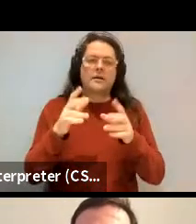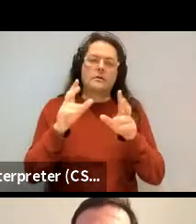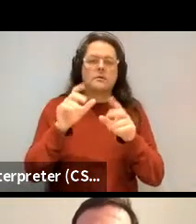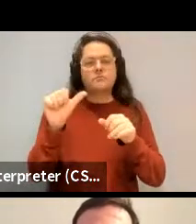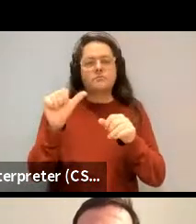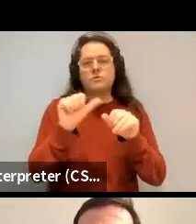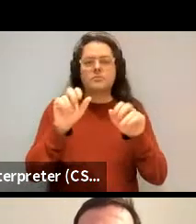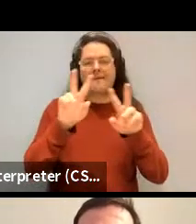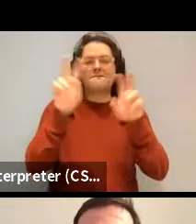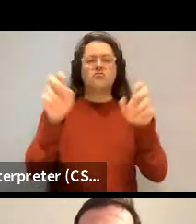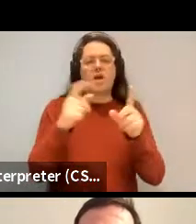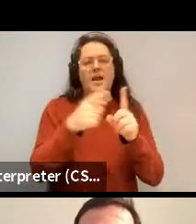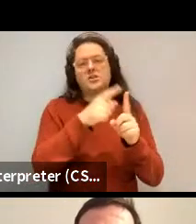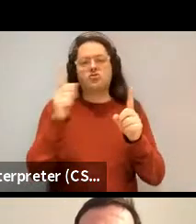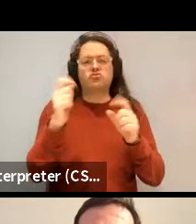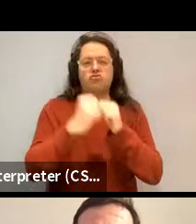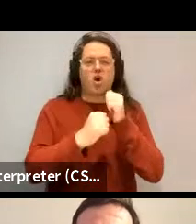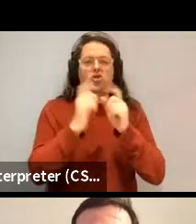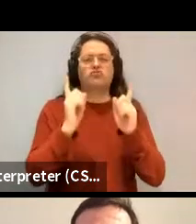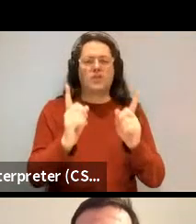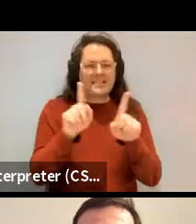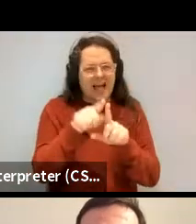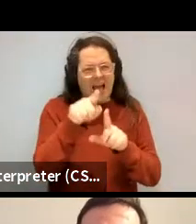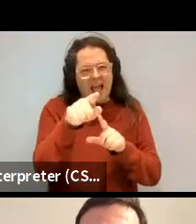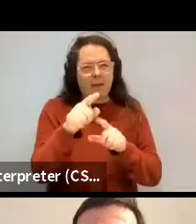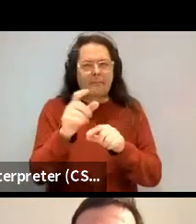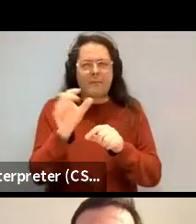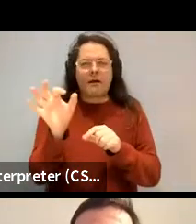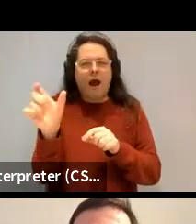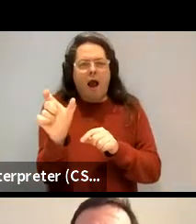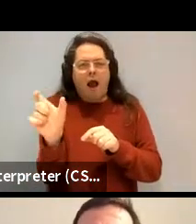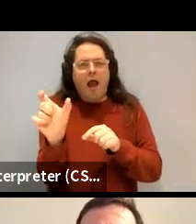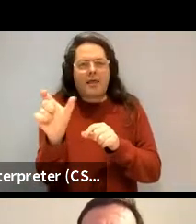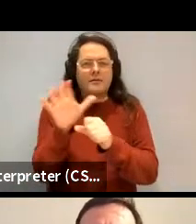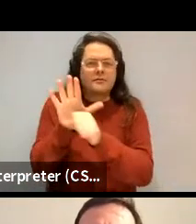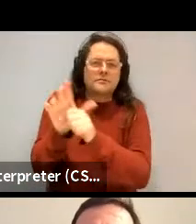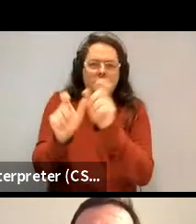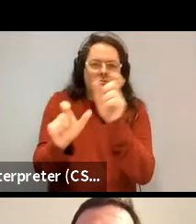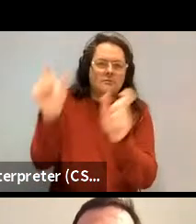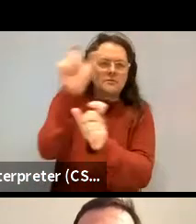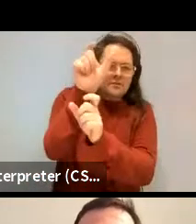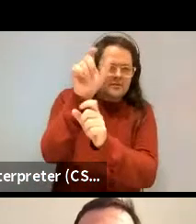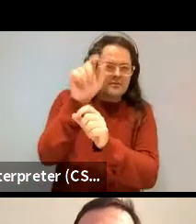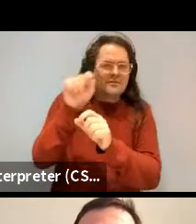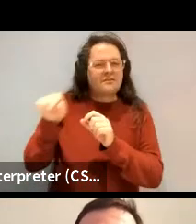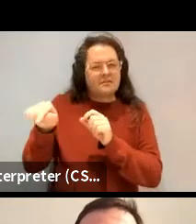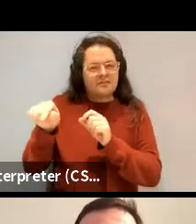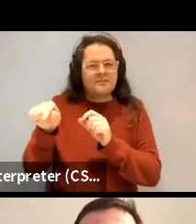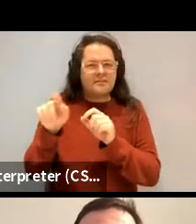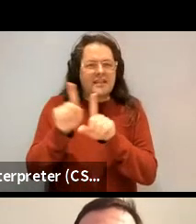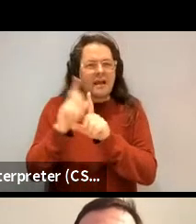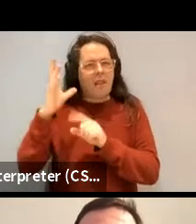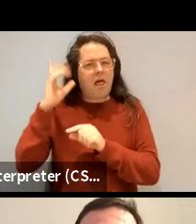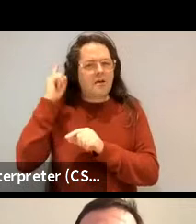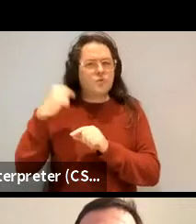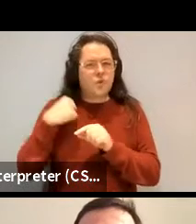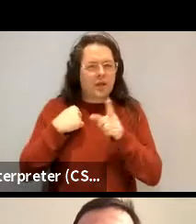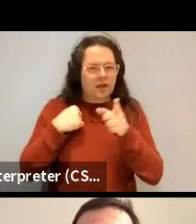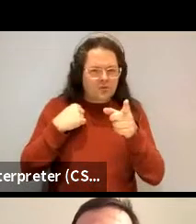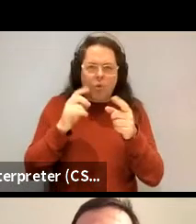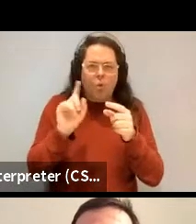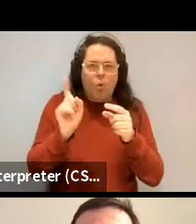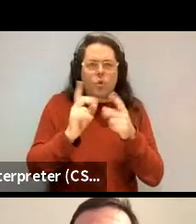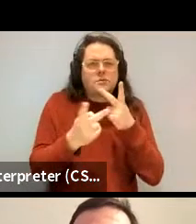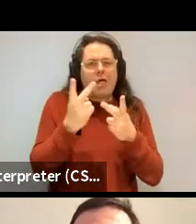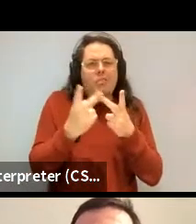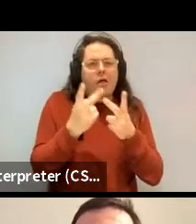Like I know islands is stuff I talked about last week and you've done a lot of work on islands and stuff. there are kind of, what are sort of cases from this other kind of way of thinking